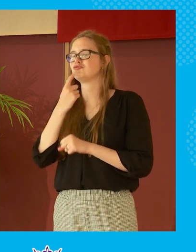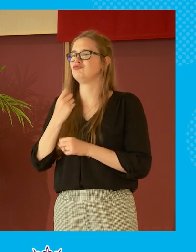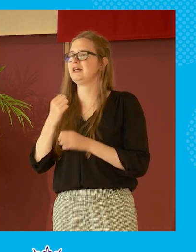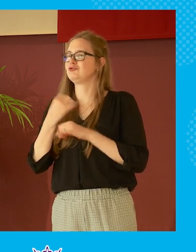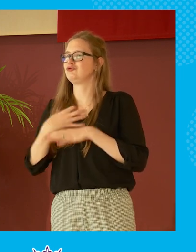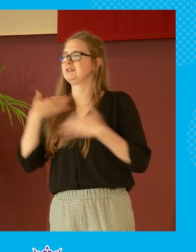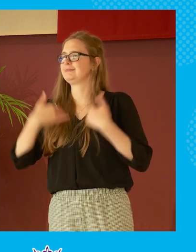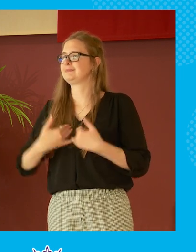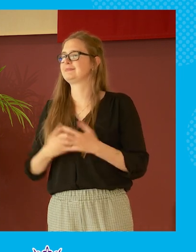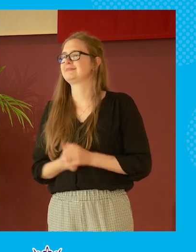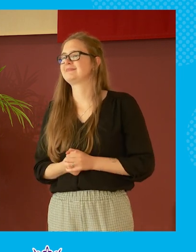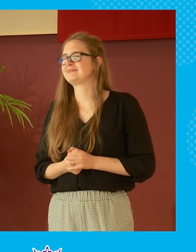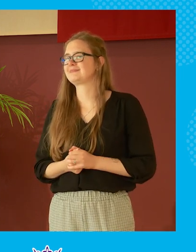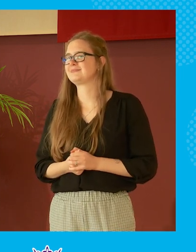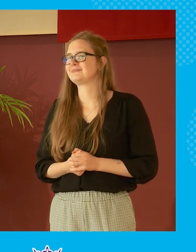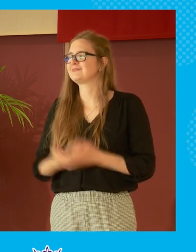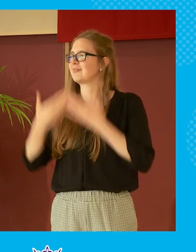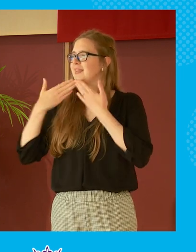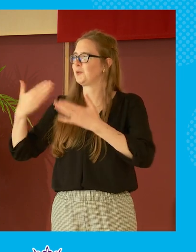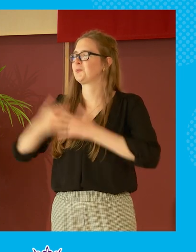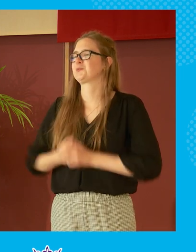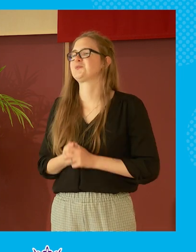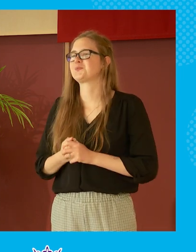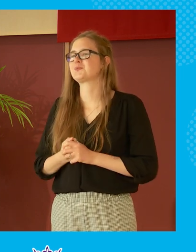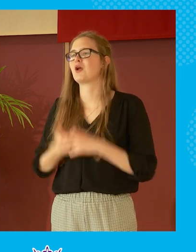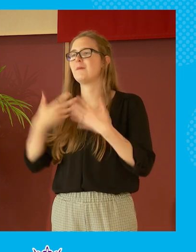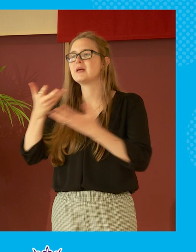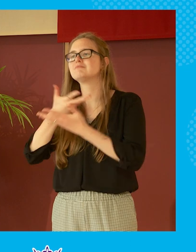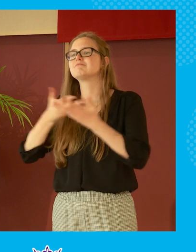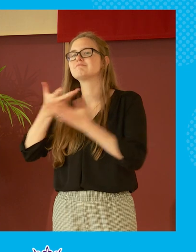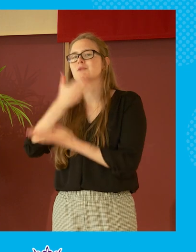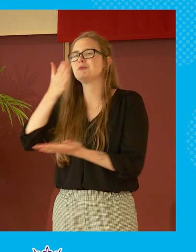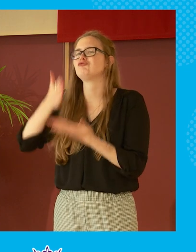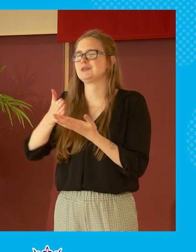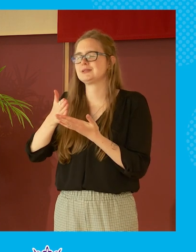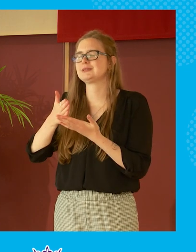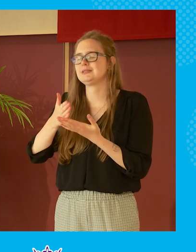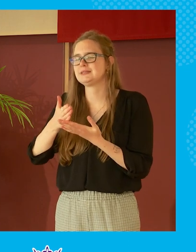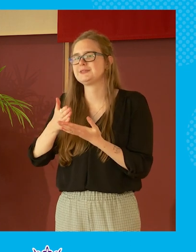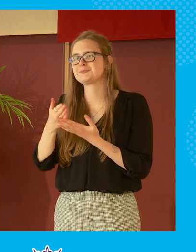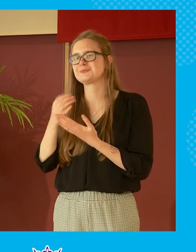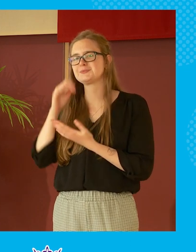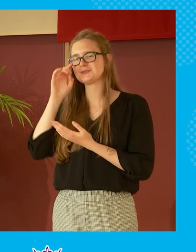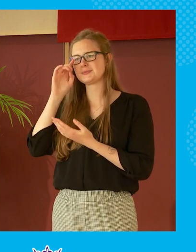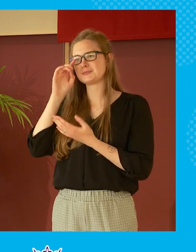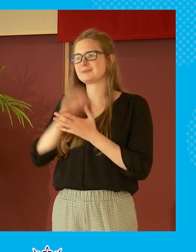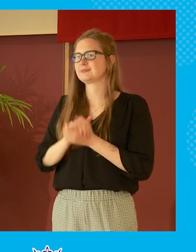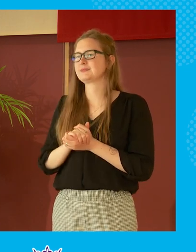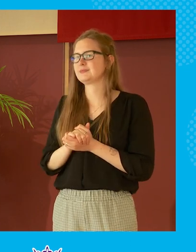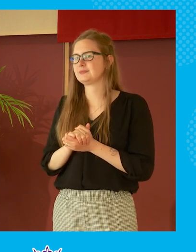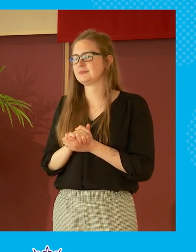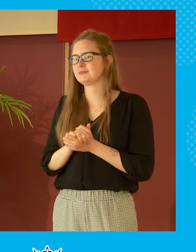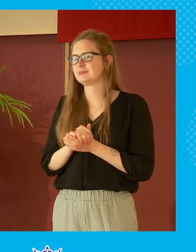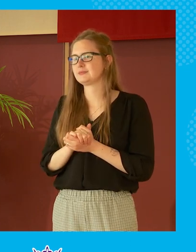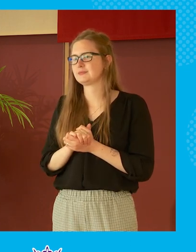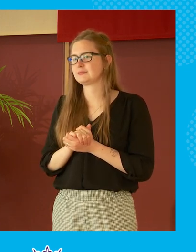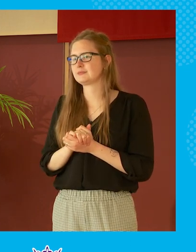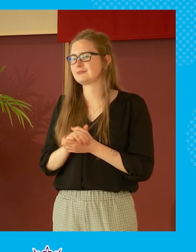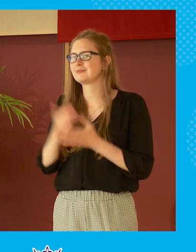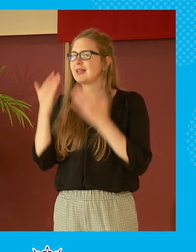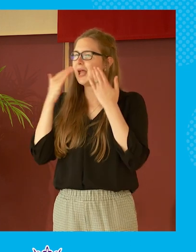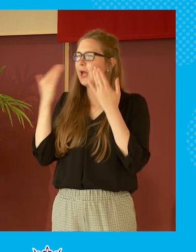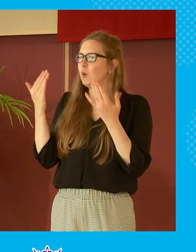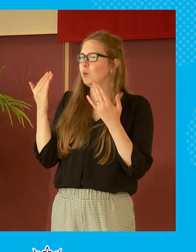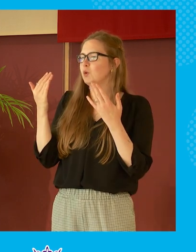thank you uh you've talked a lot about trust and i don't know whether it just